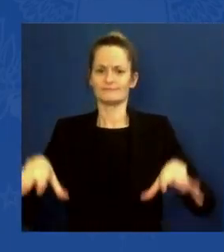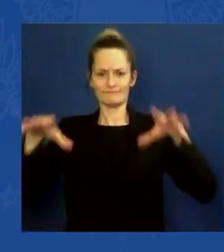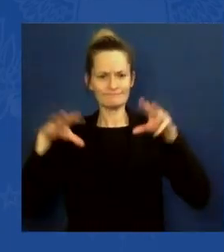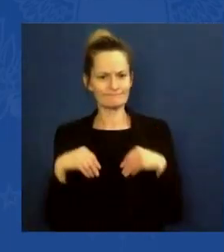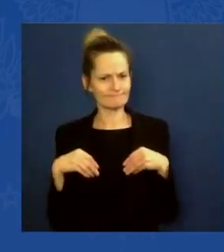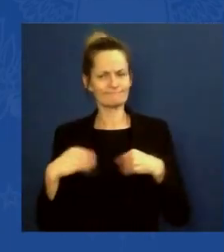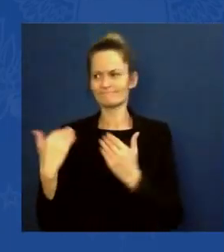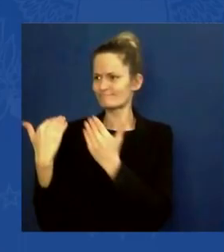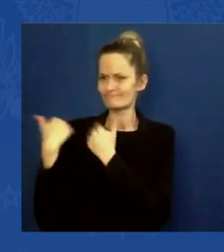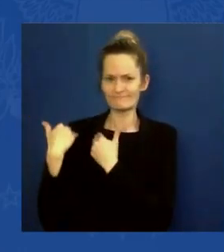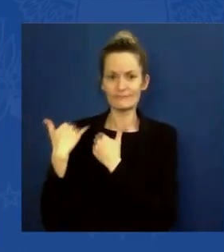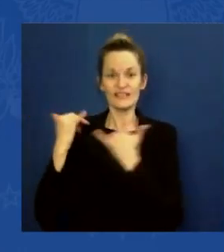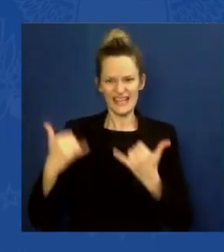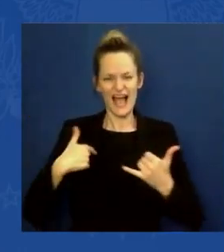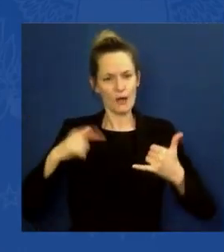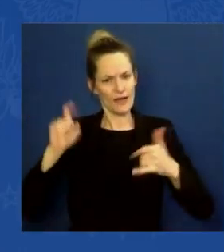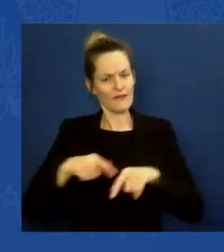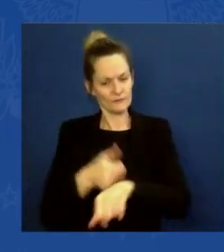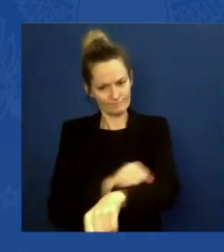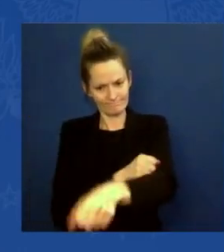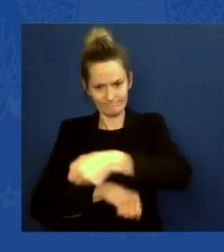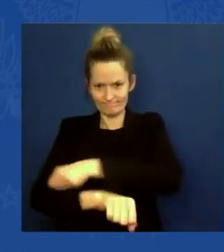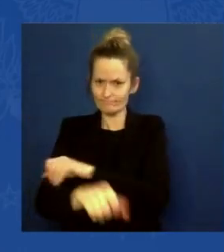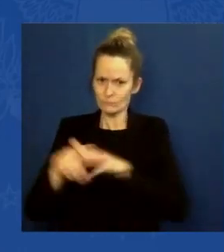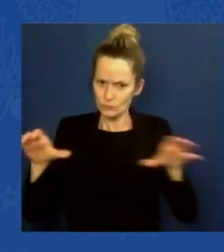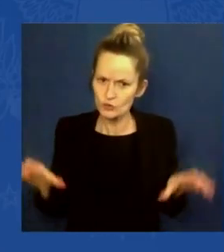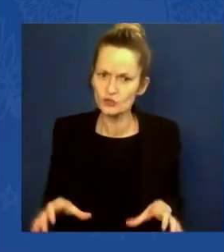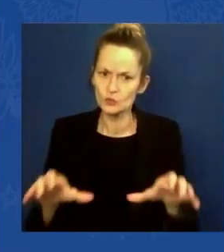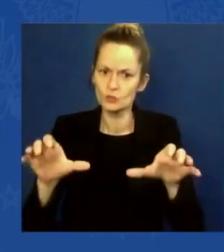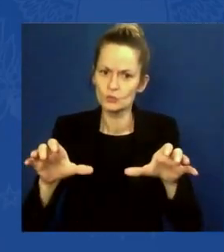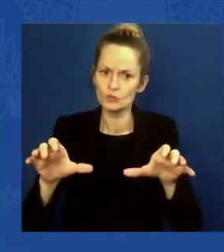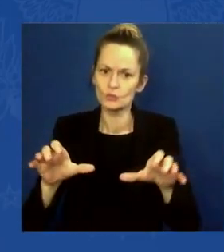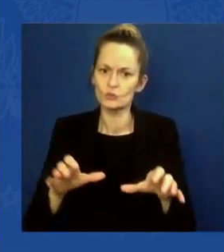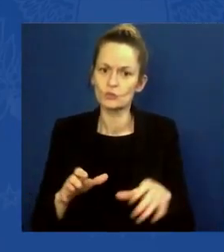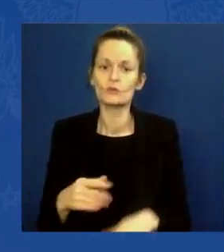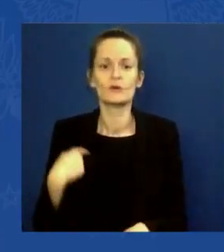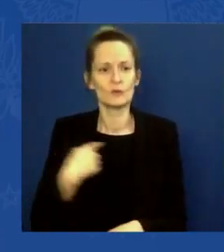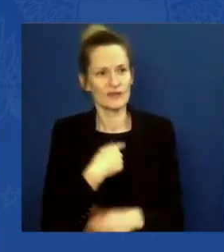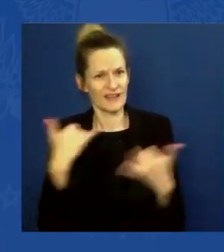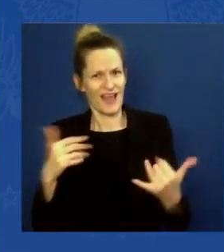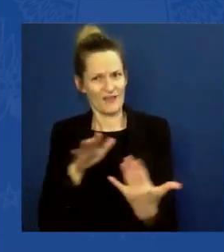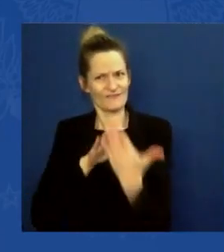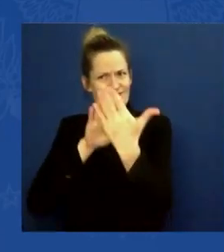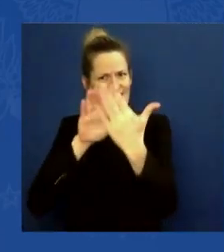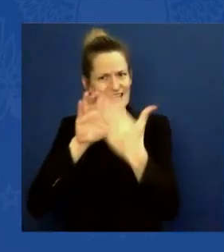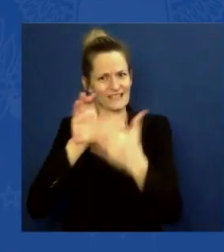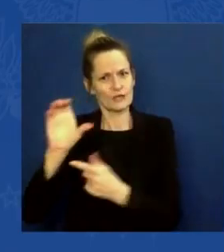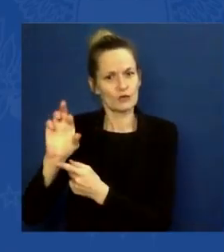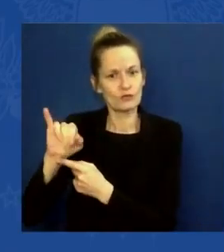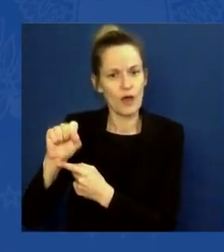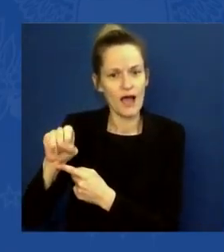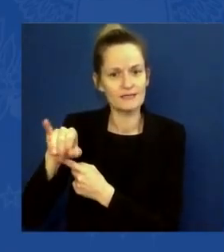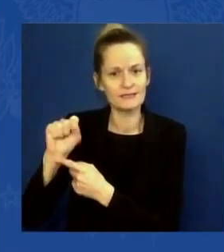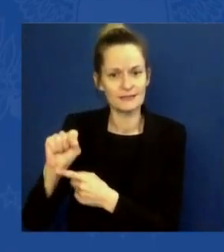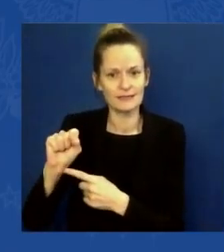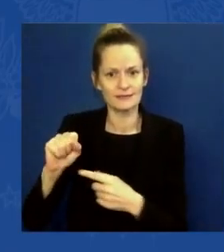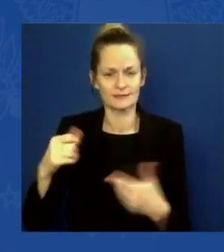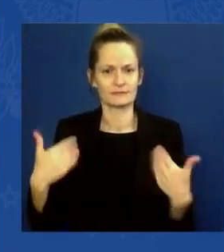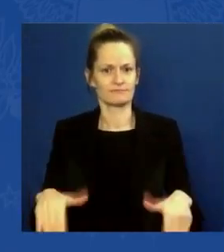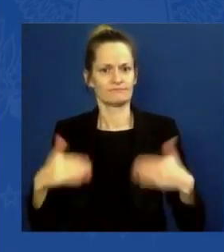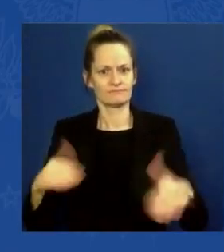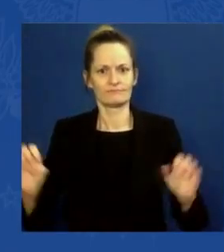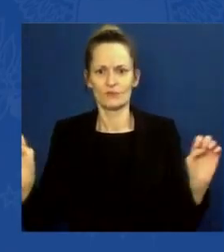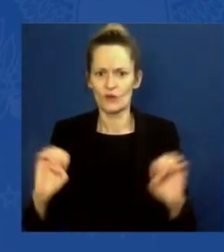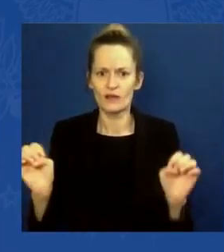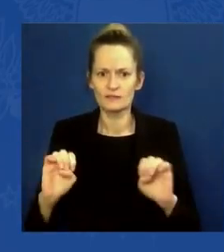But we face a crisis with an unprecedented opportunity to create good jobs of the future, create industries of the future, to